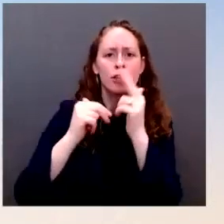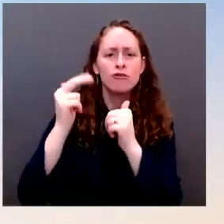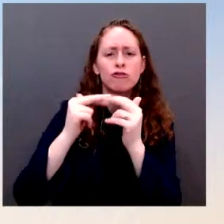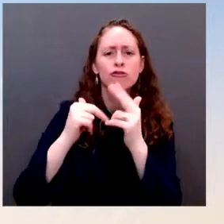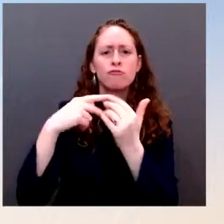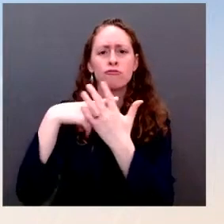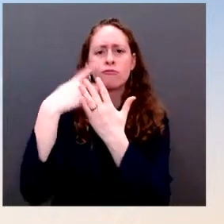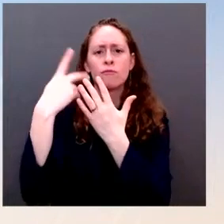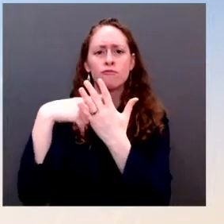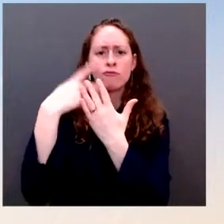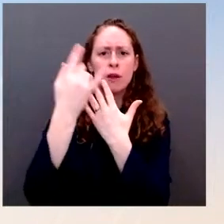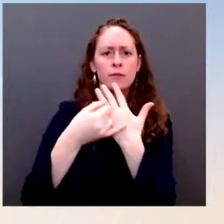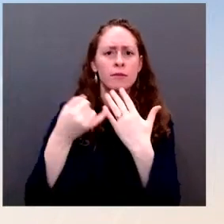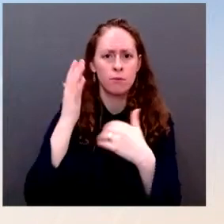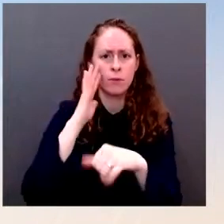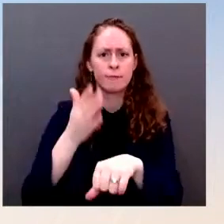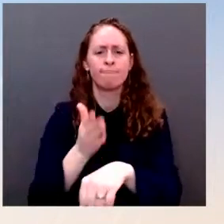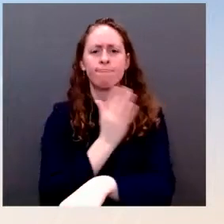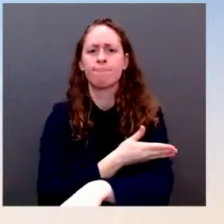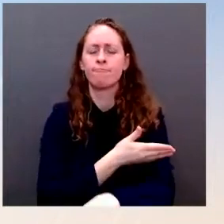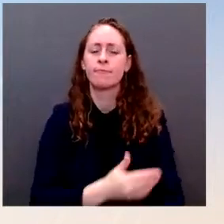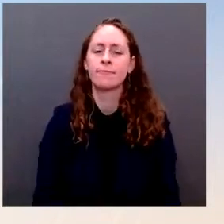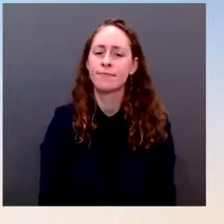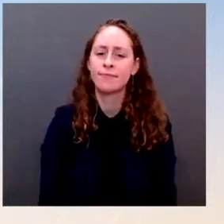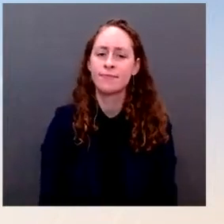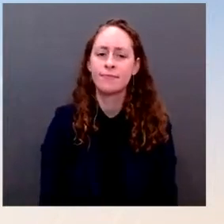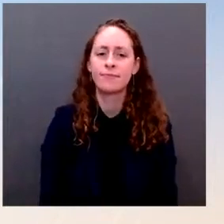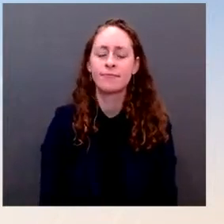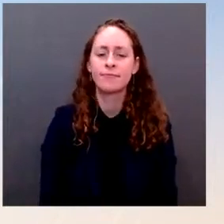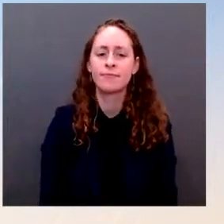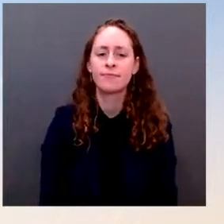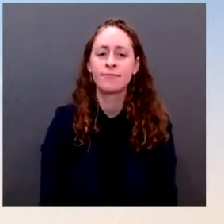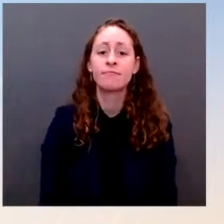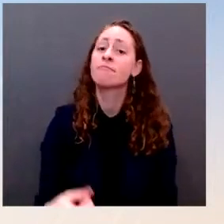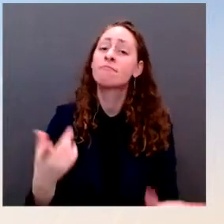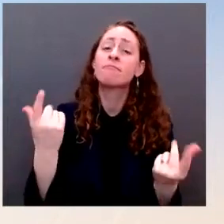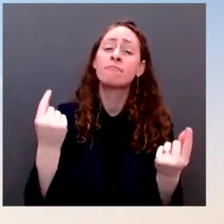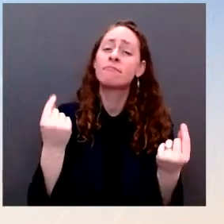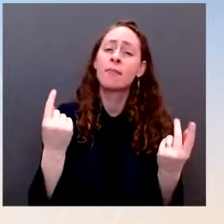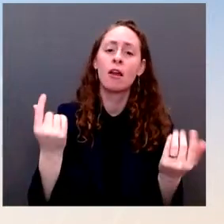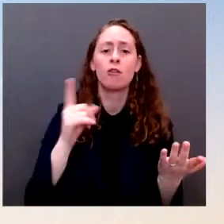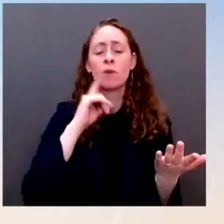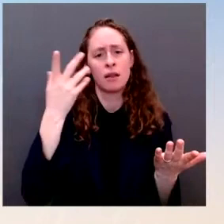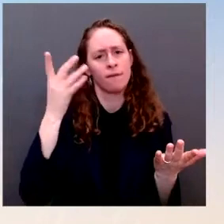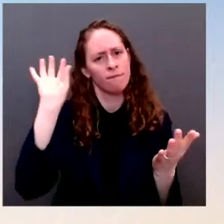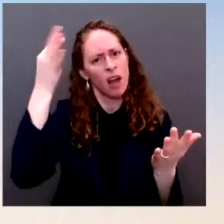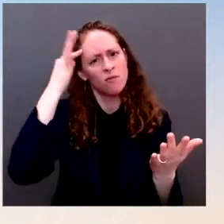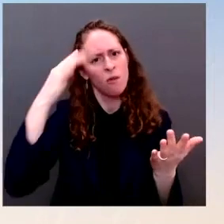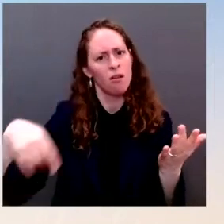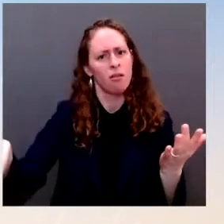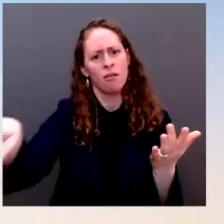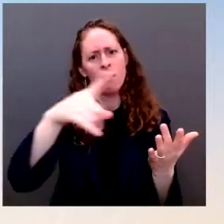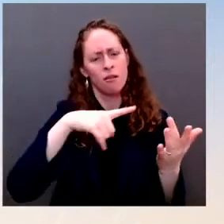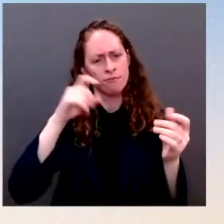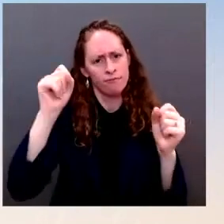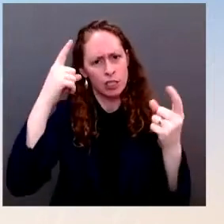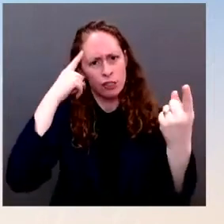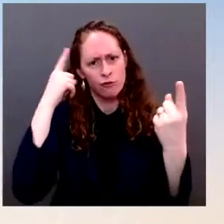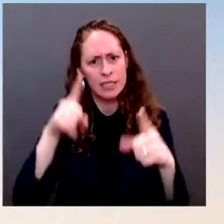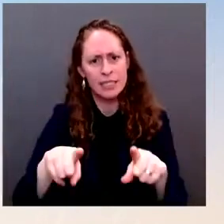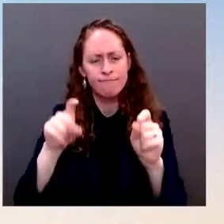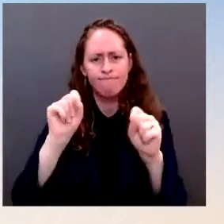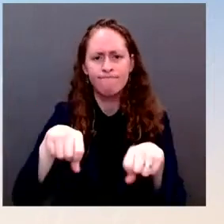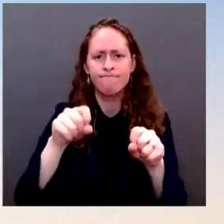on federal construction projects, which will help the management and coordination challenges that can stimmy progress on major construction projects.